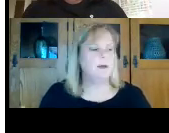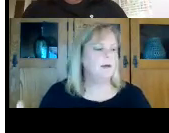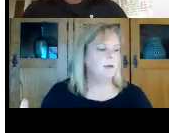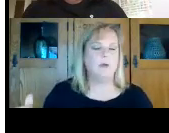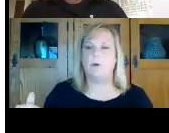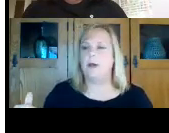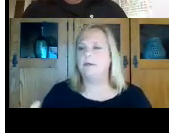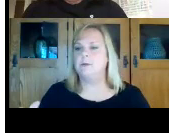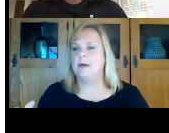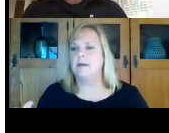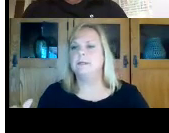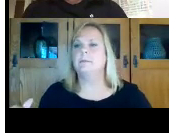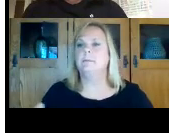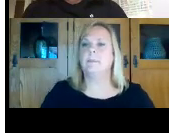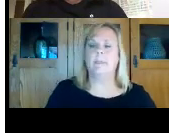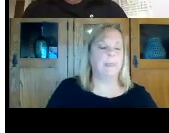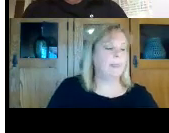this time you can go ahead and do